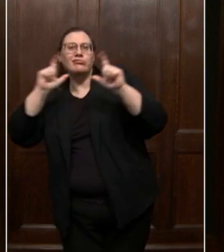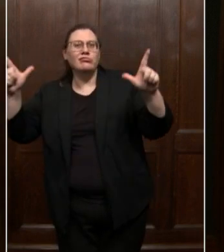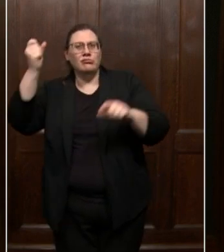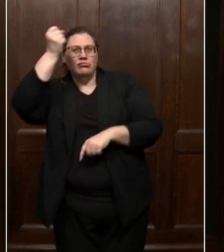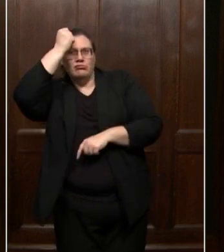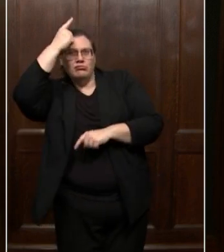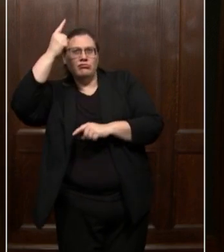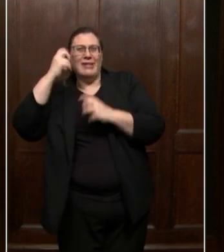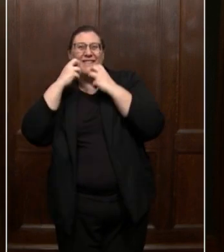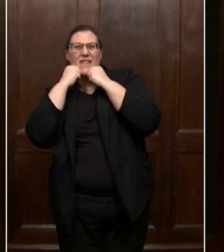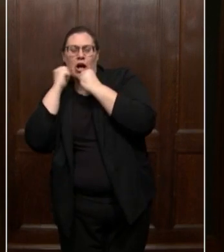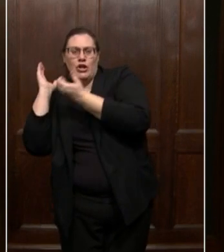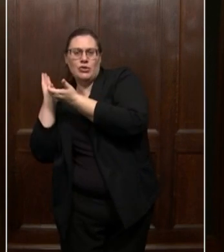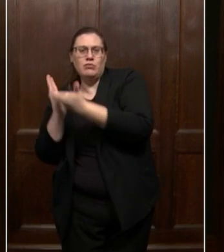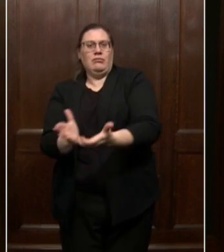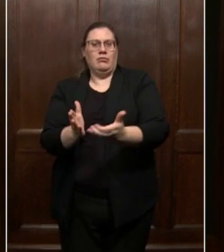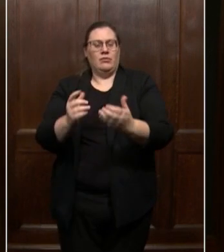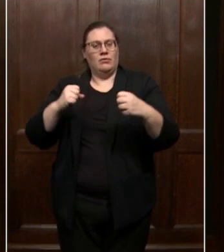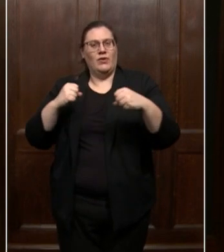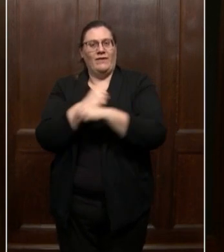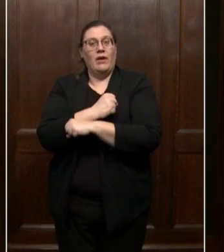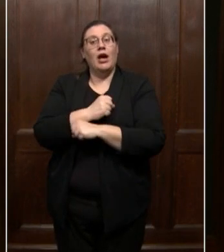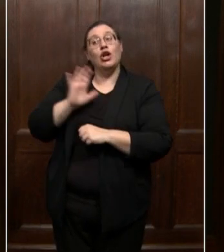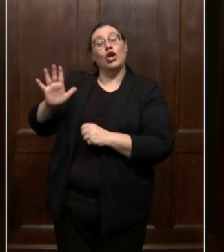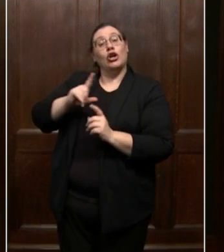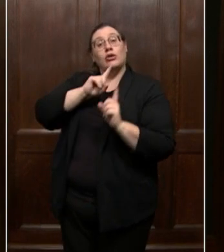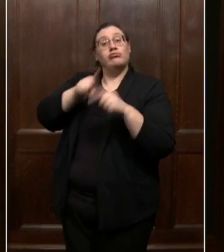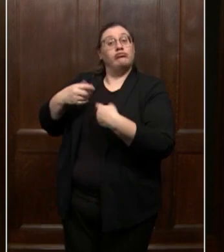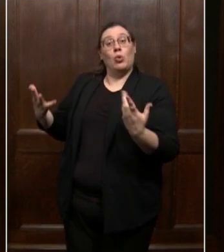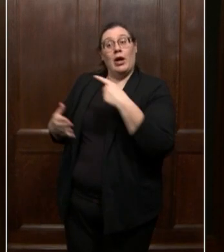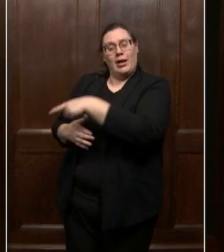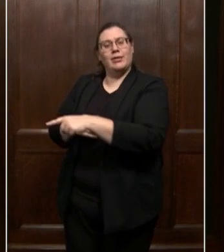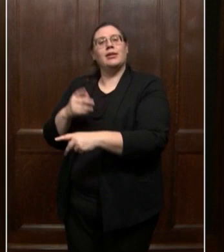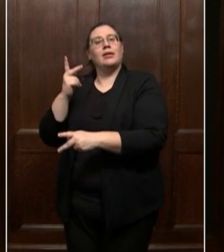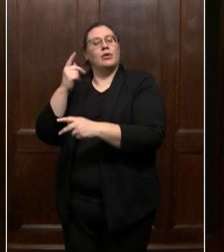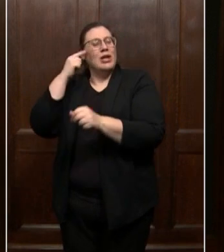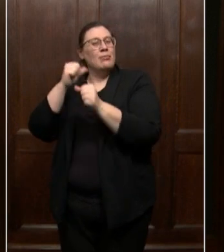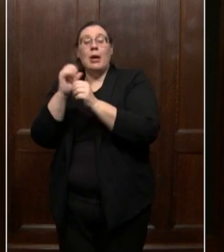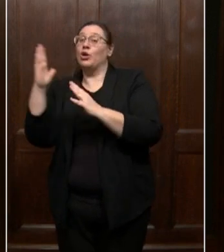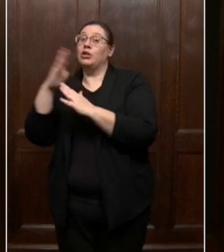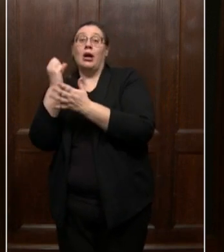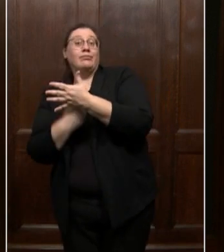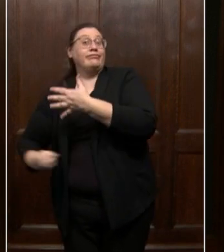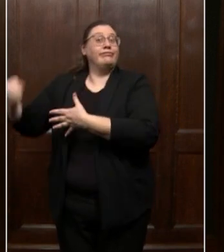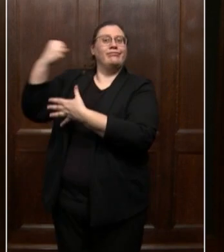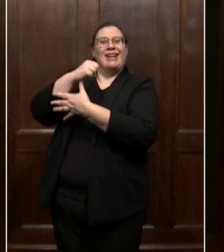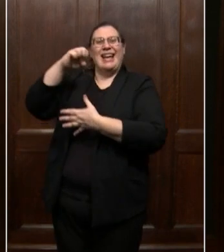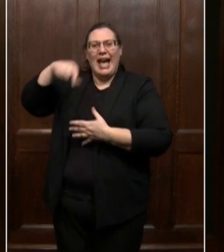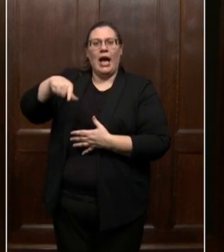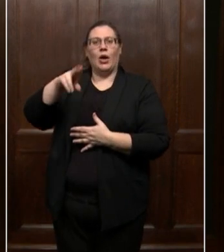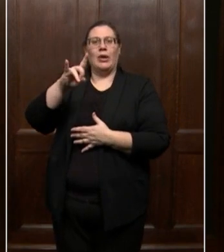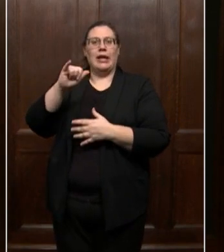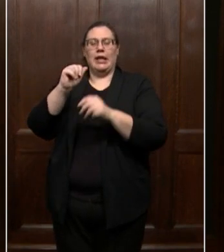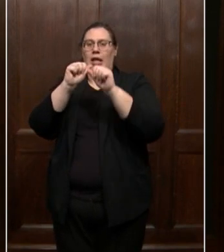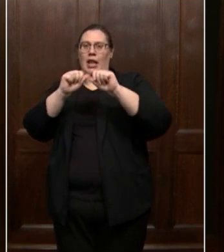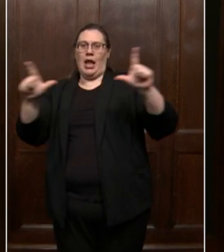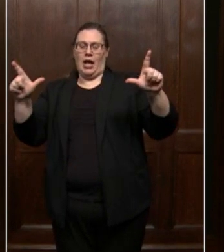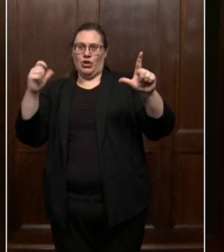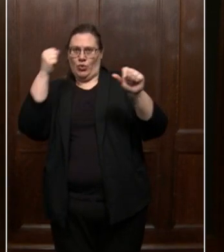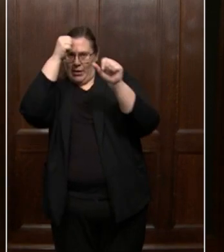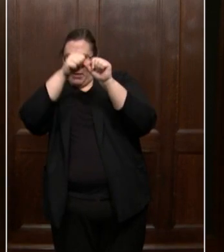of our values to this fight. Her mandate is to keep equity as the primary lens through which we will refract our